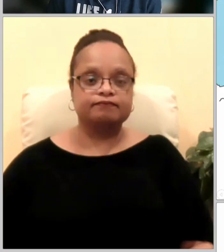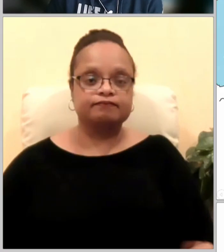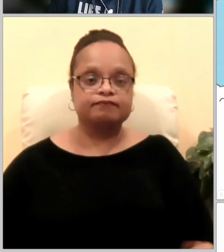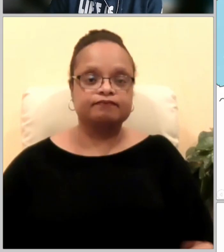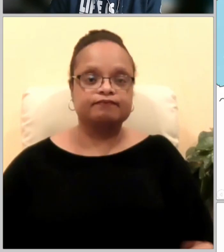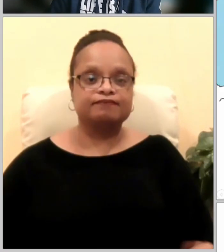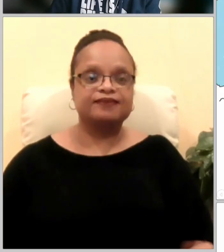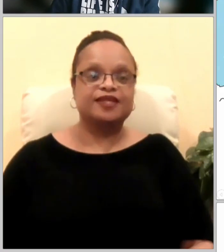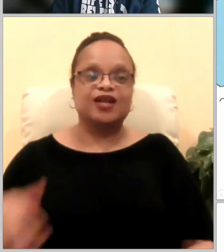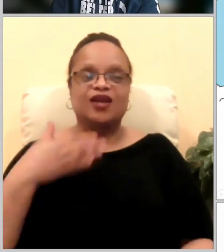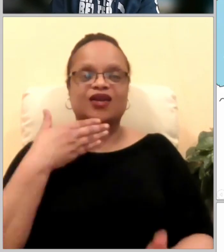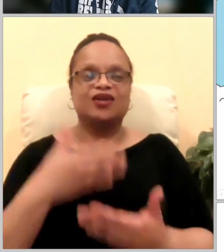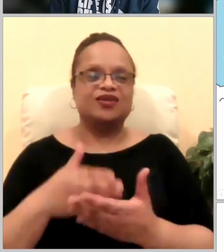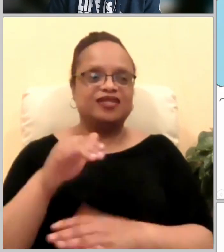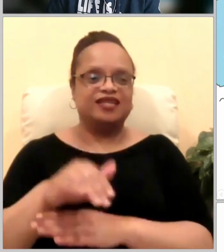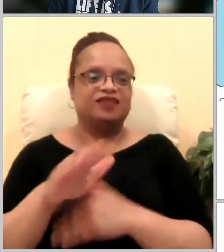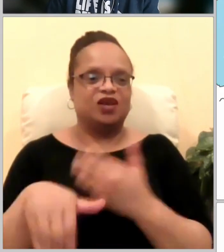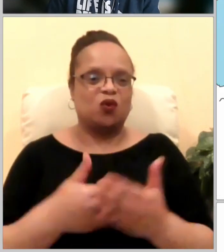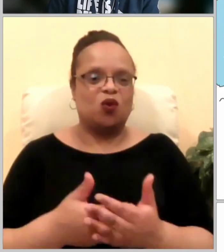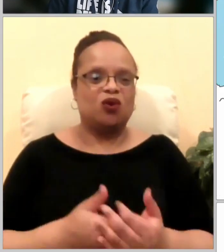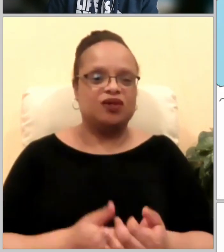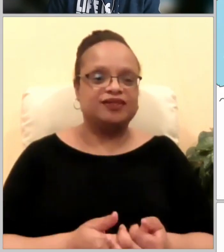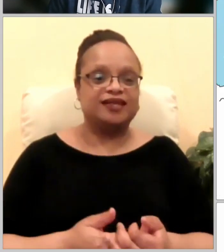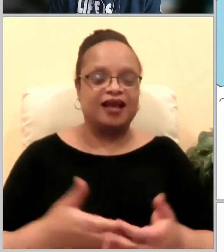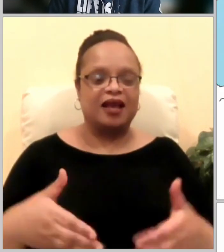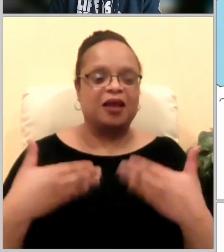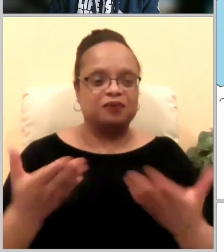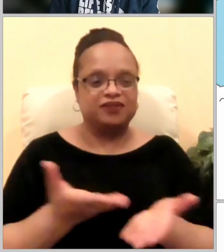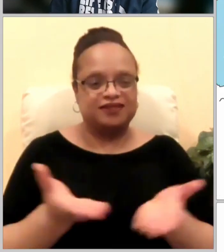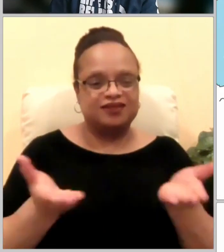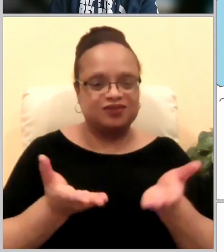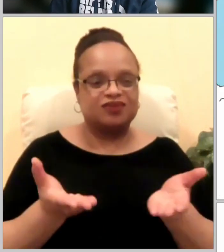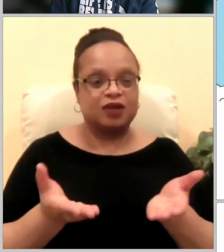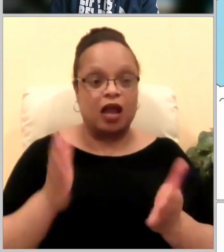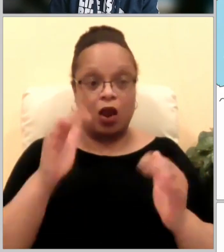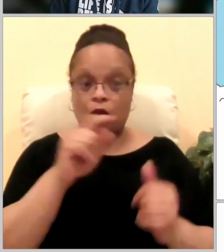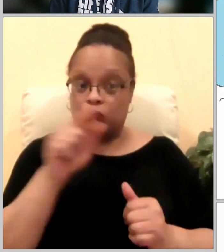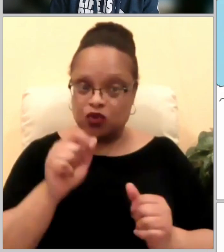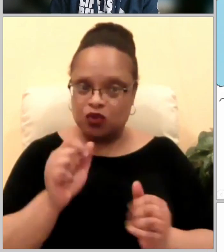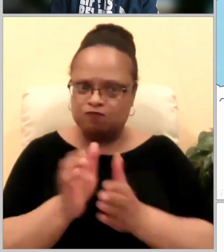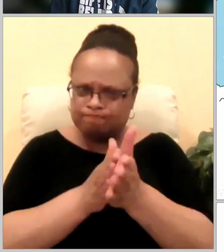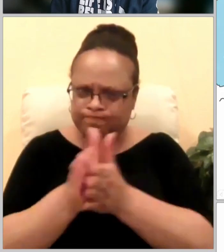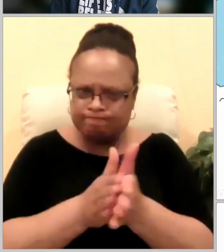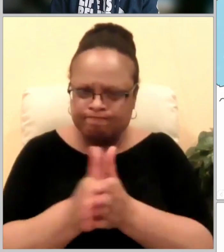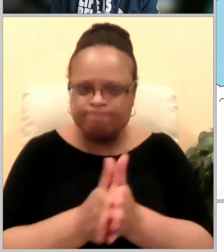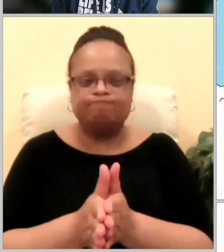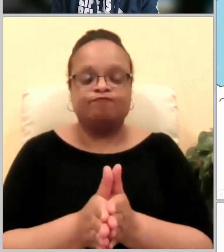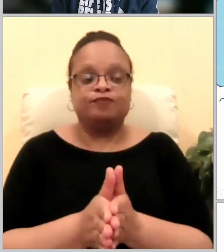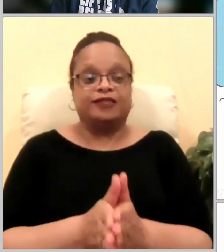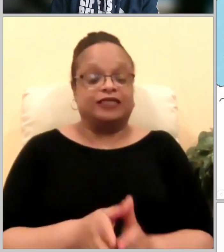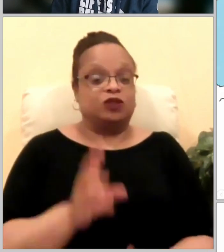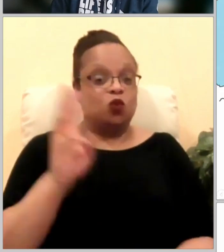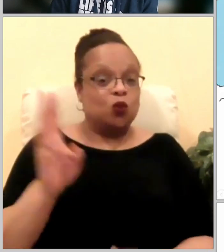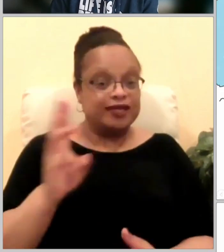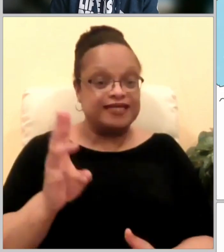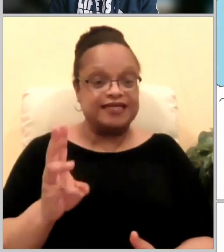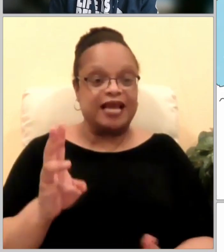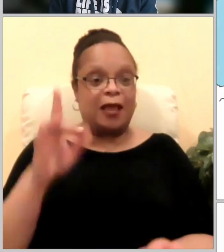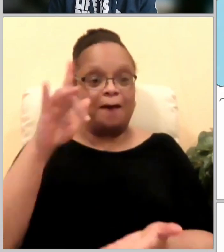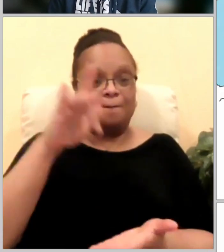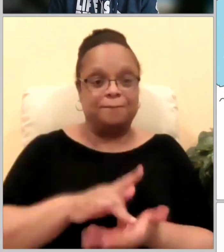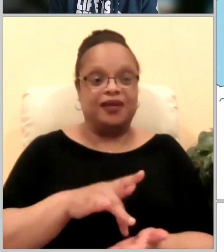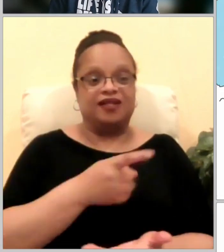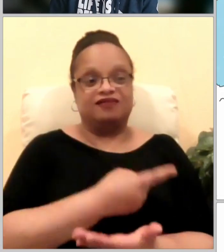good evening everybody it's good to be here i hope you're excited it's wednesday it's the middle of the week